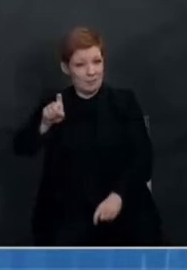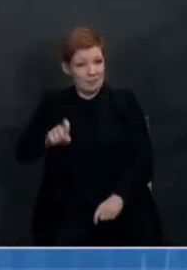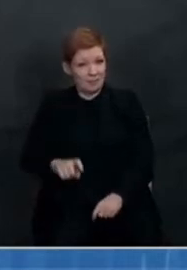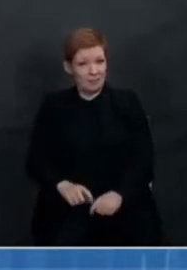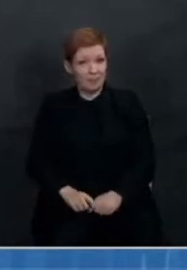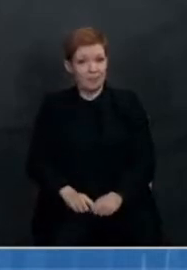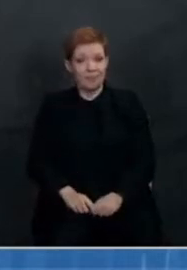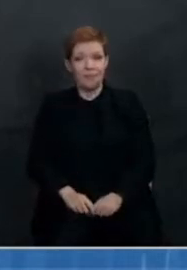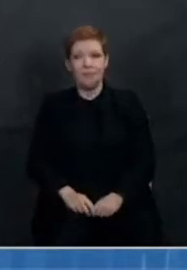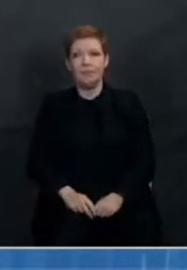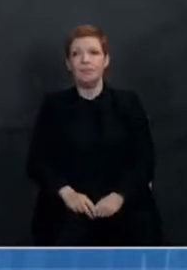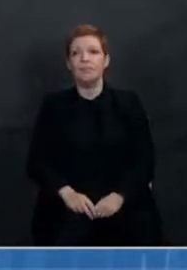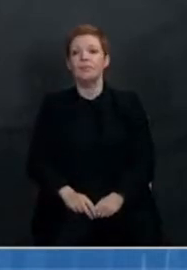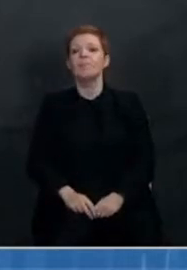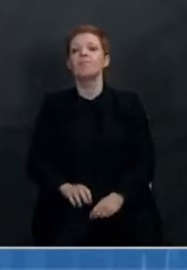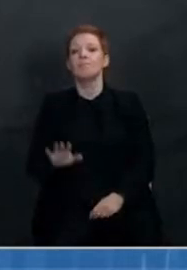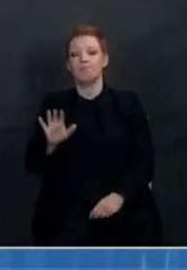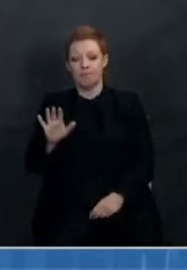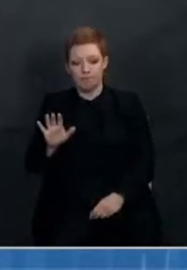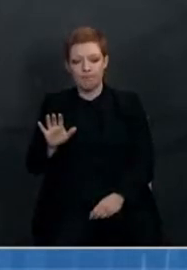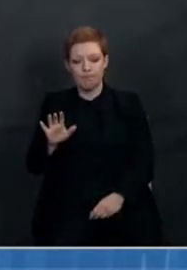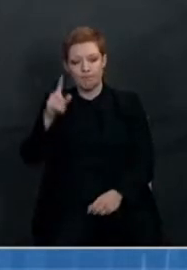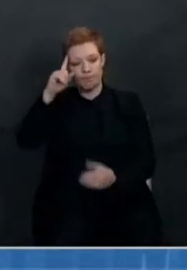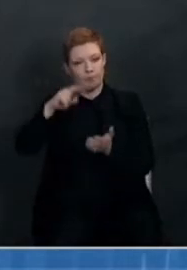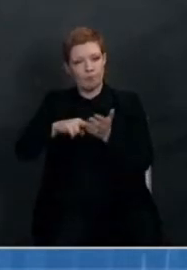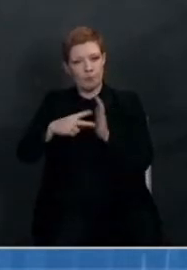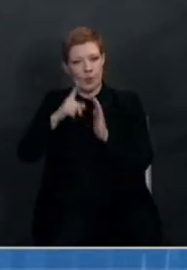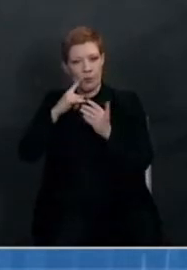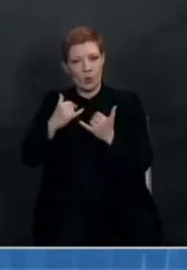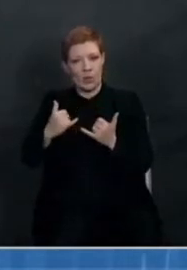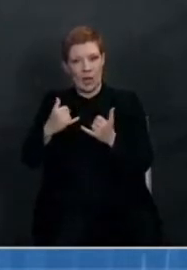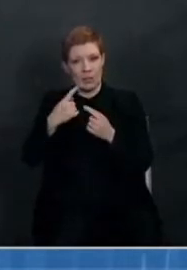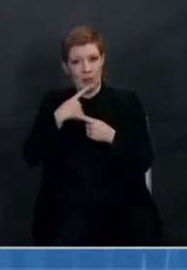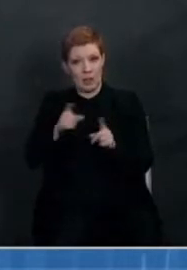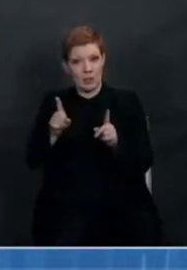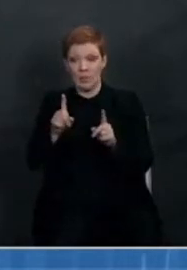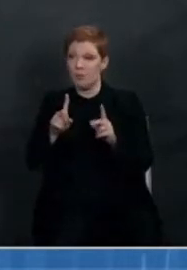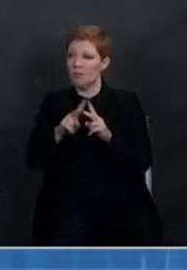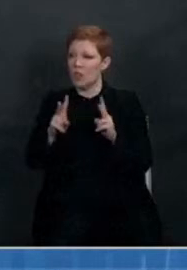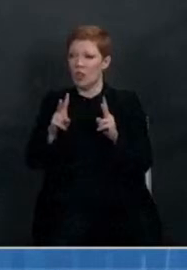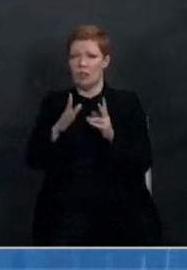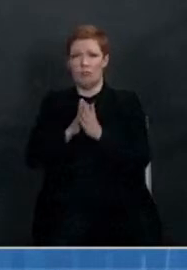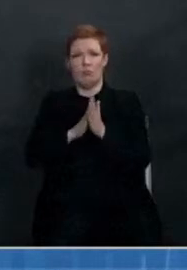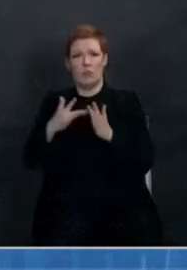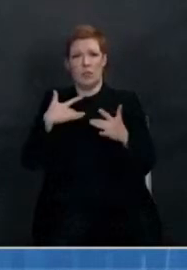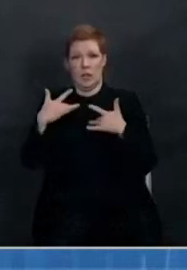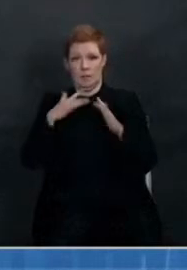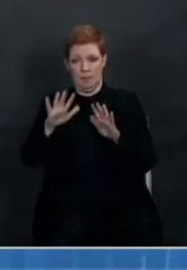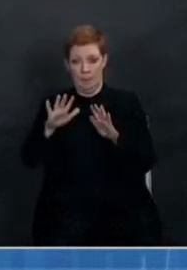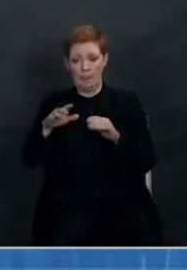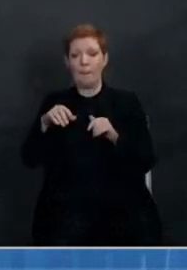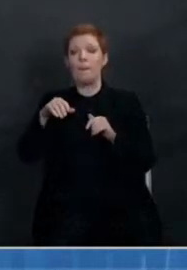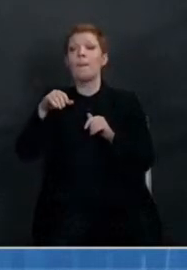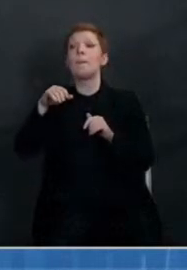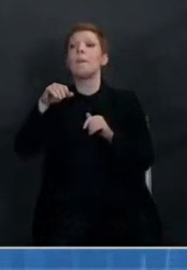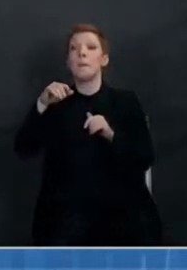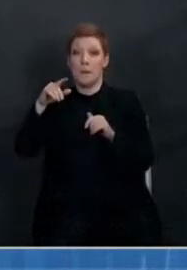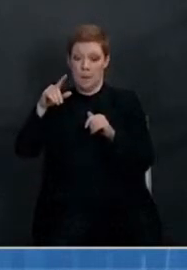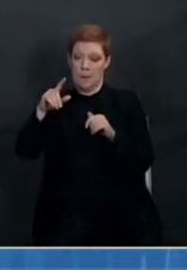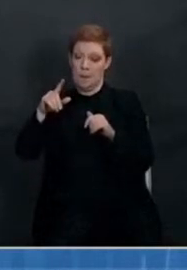So look, the purpose of today's announcement, which is very exciting, is to move to mass production and scale.